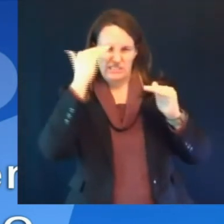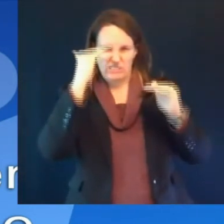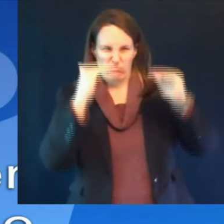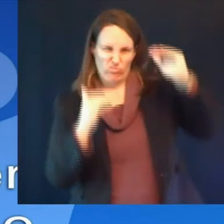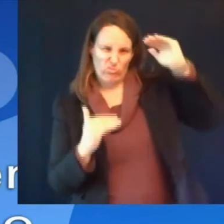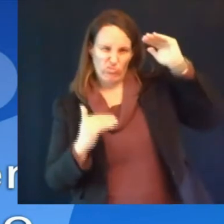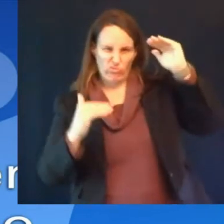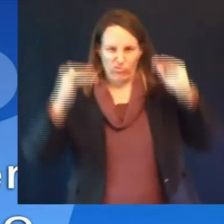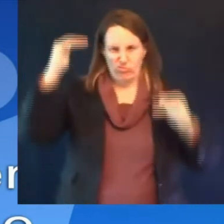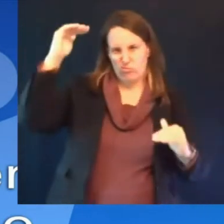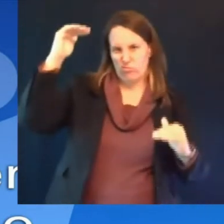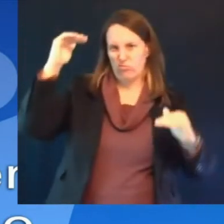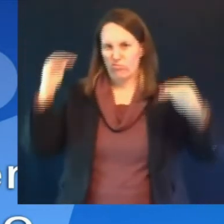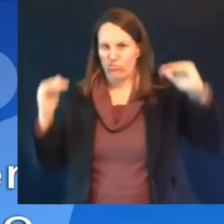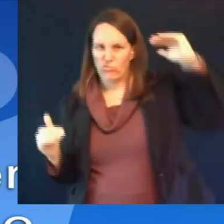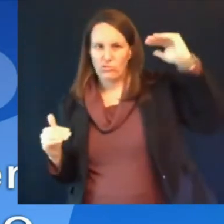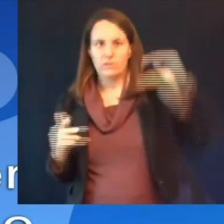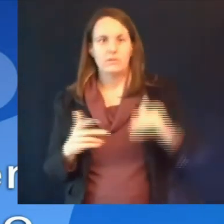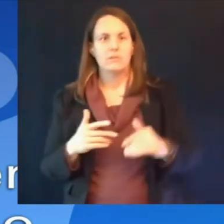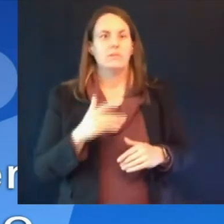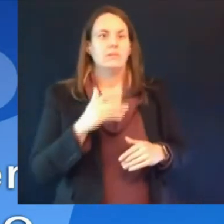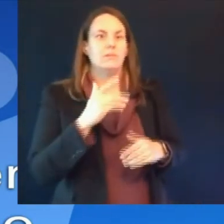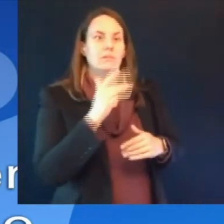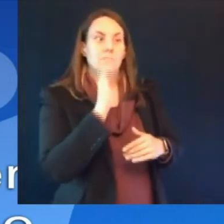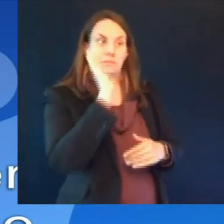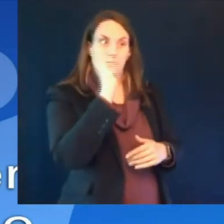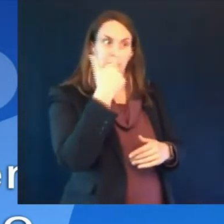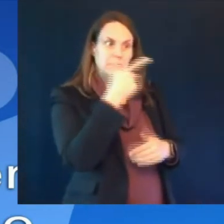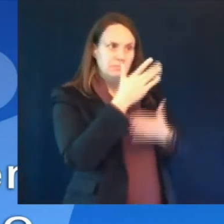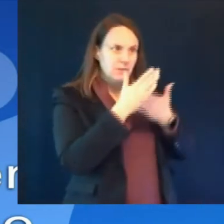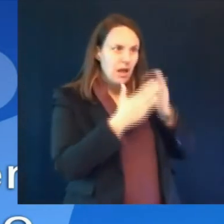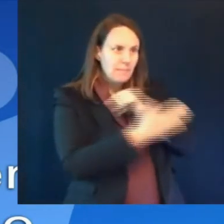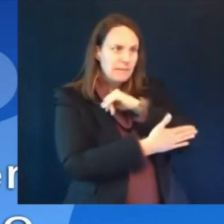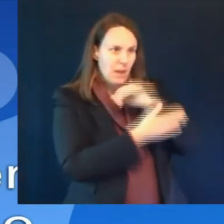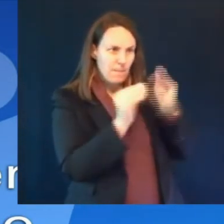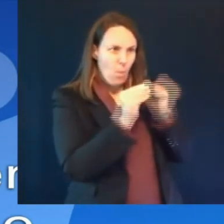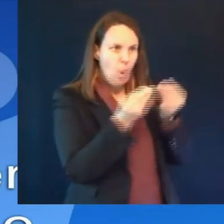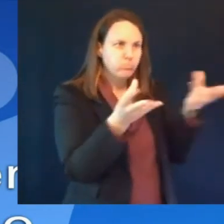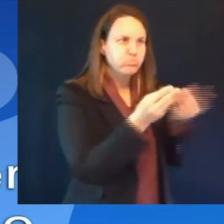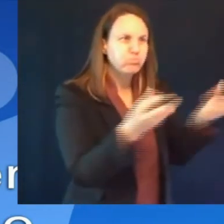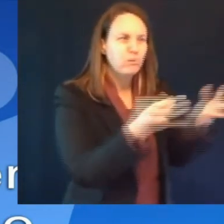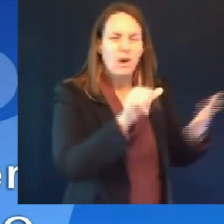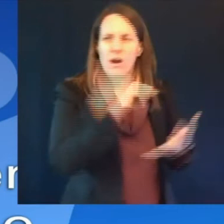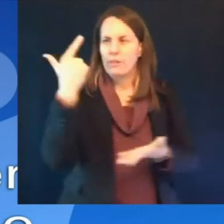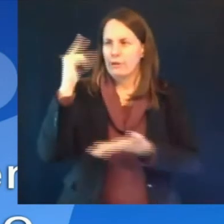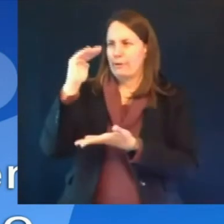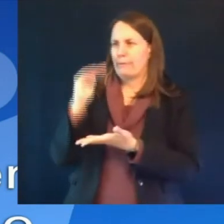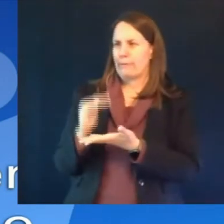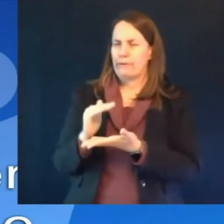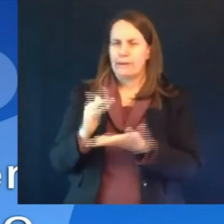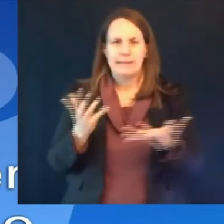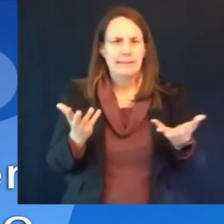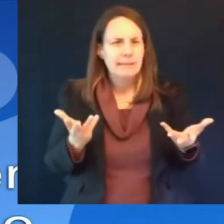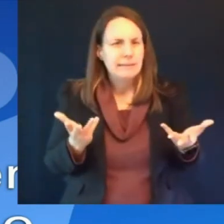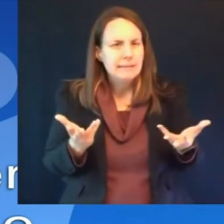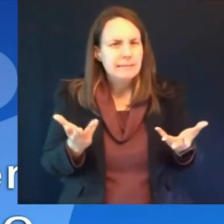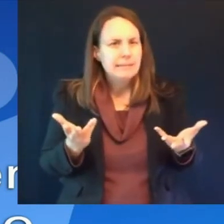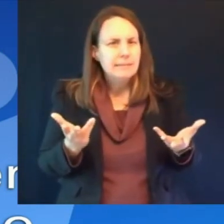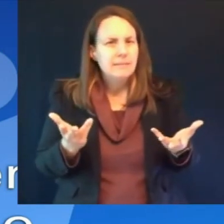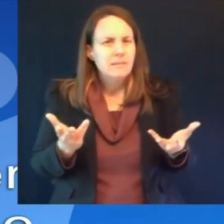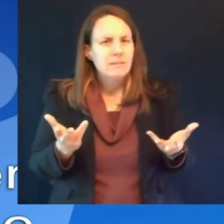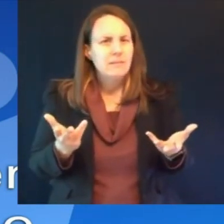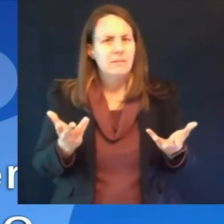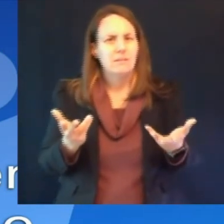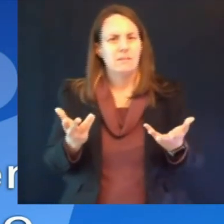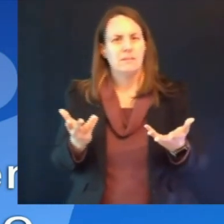um early on you said such differences were likely due to variation of supply and allocation and also the makeup